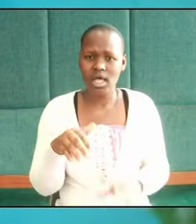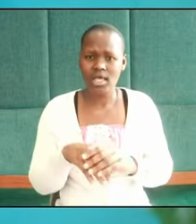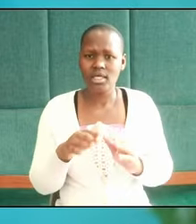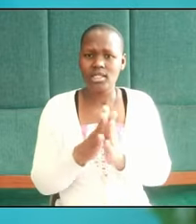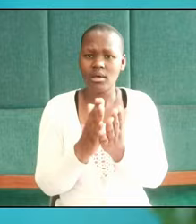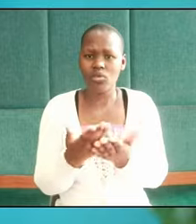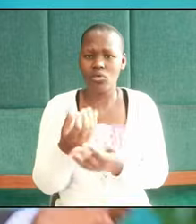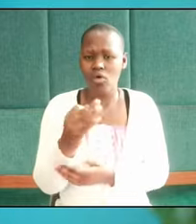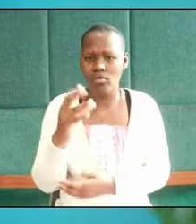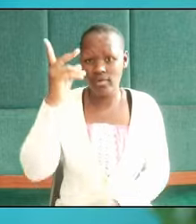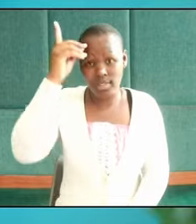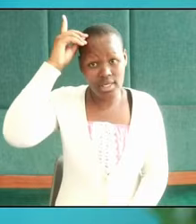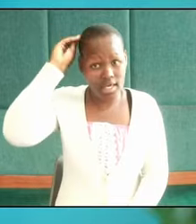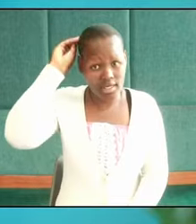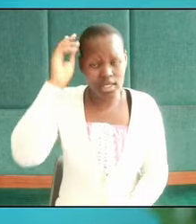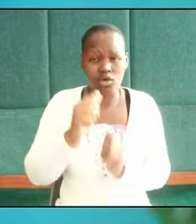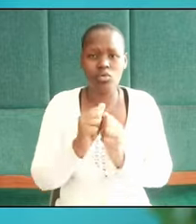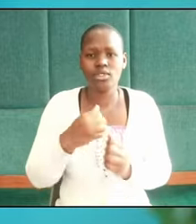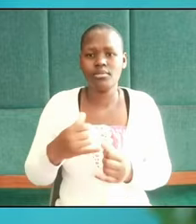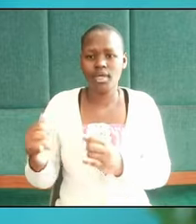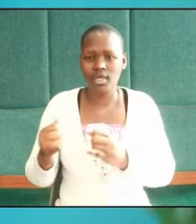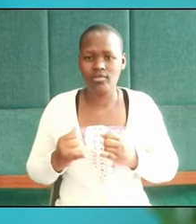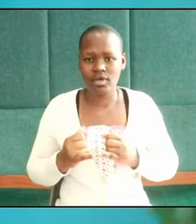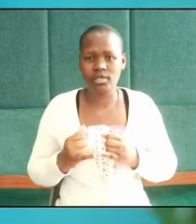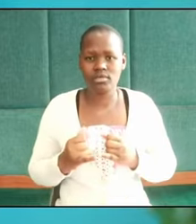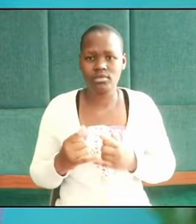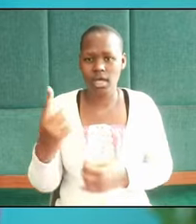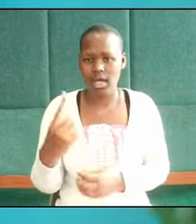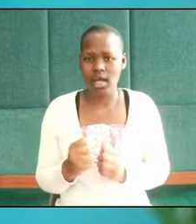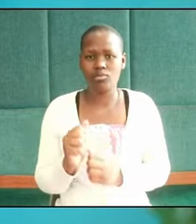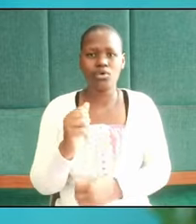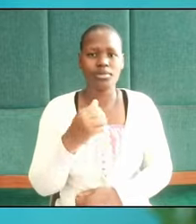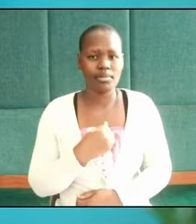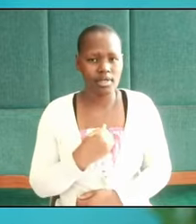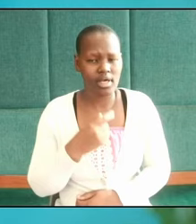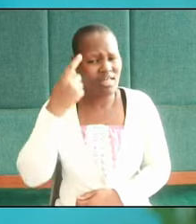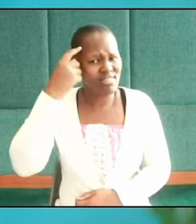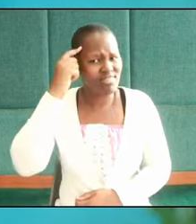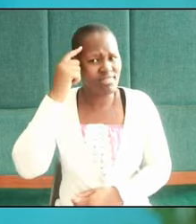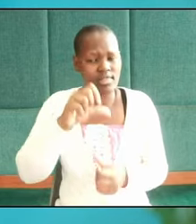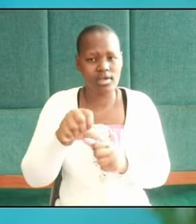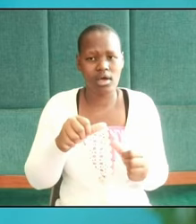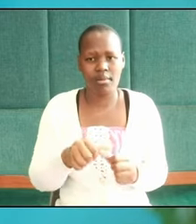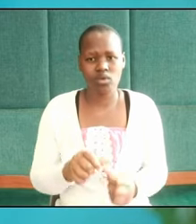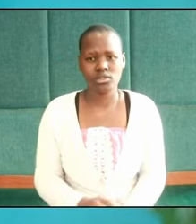book of Daniel which I invite you to come with me to think about it.